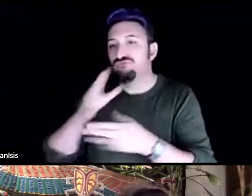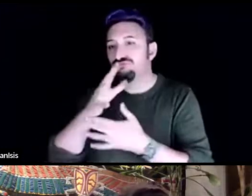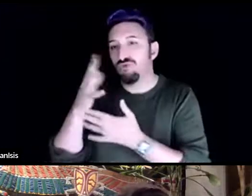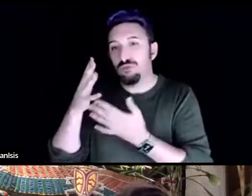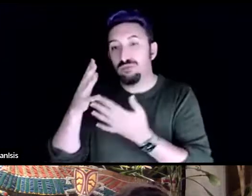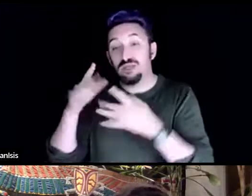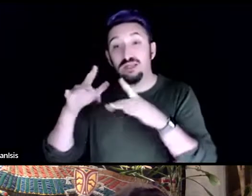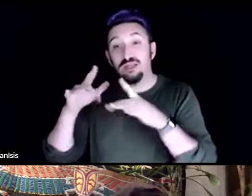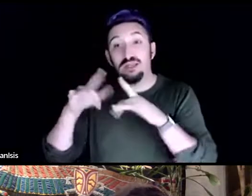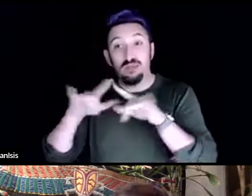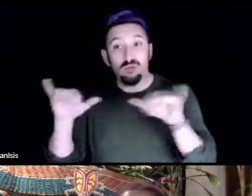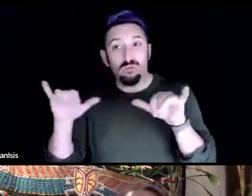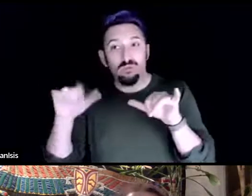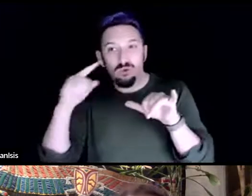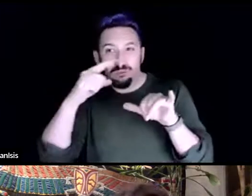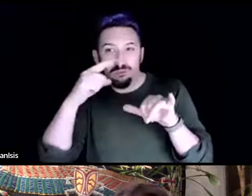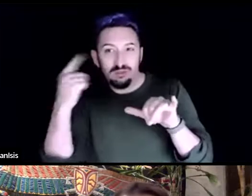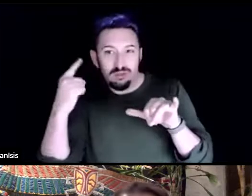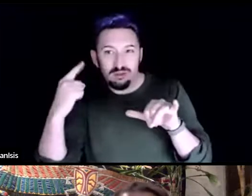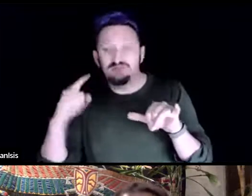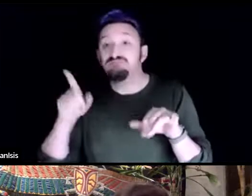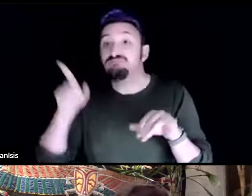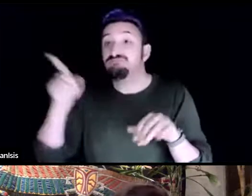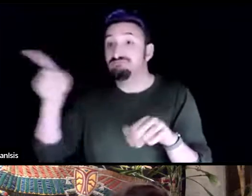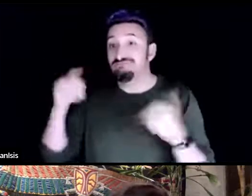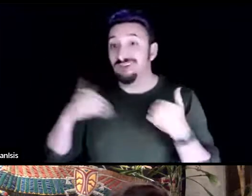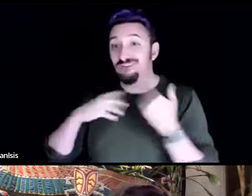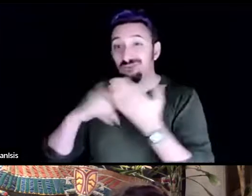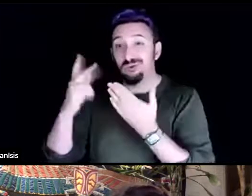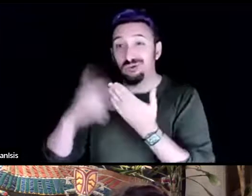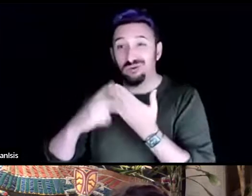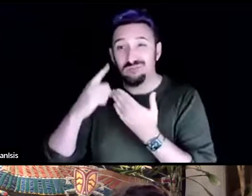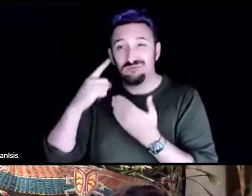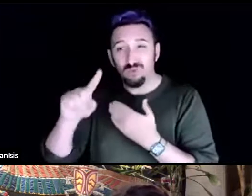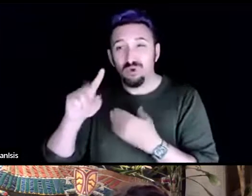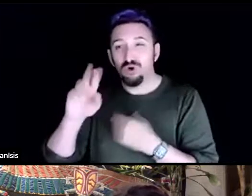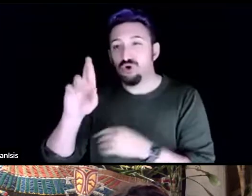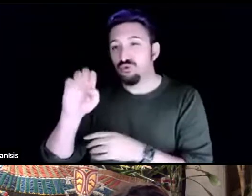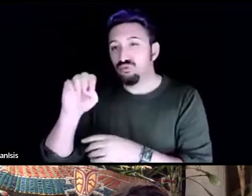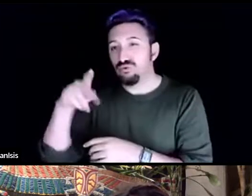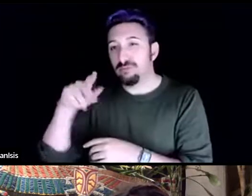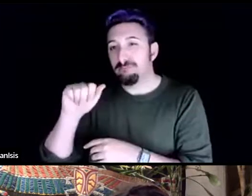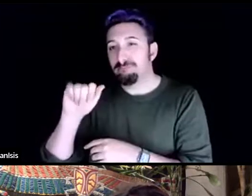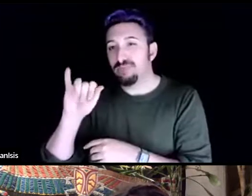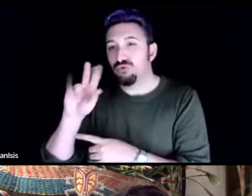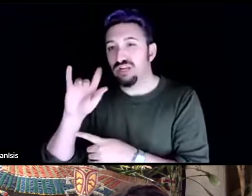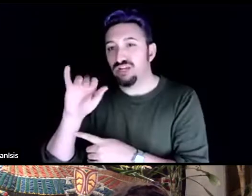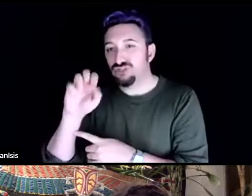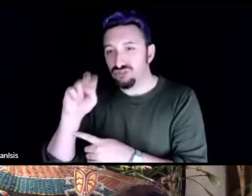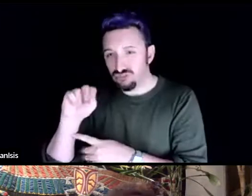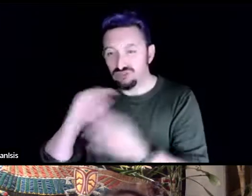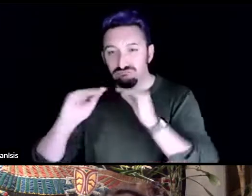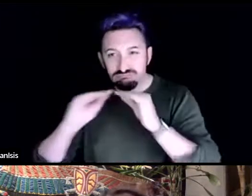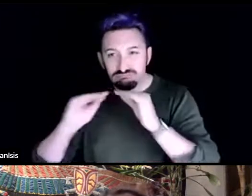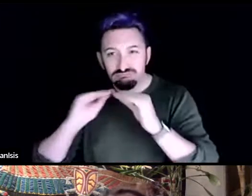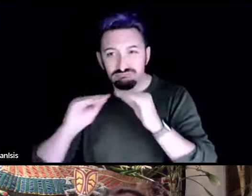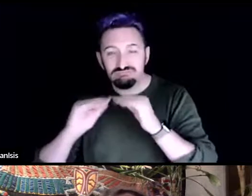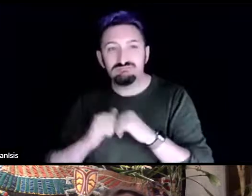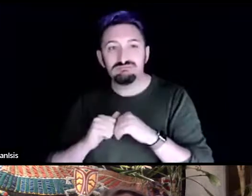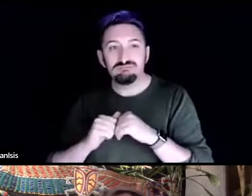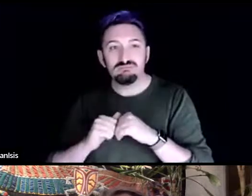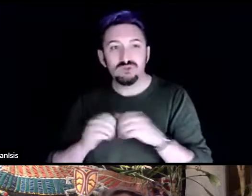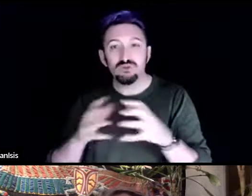reparations you know it's the idea of as we said at the beginning so much of this country was built on